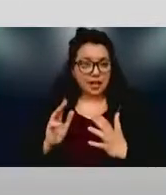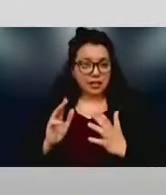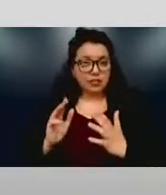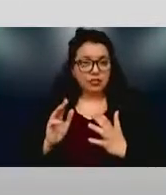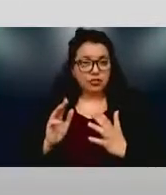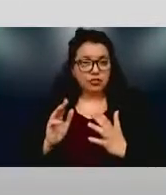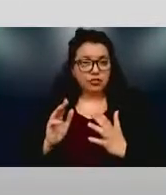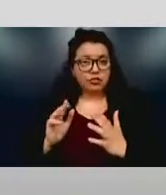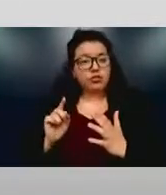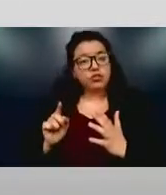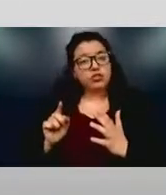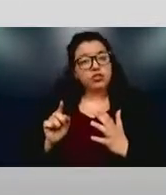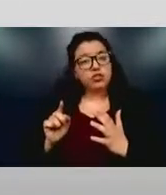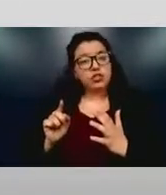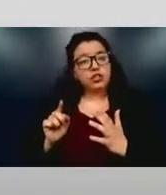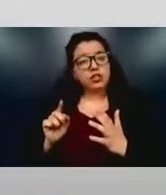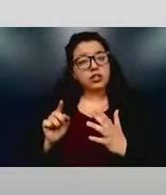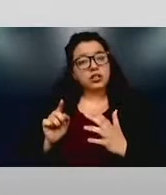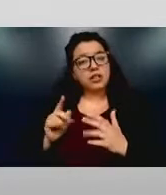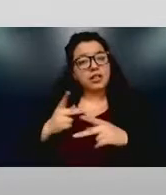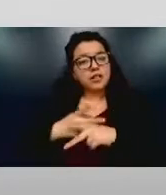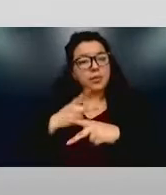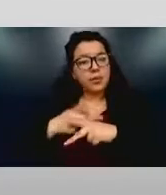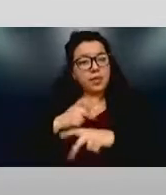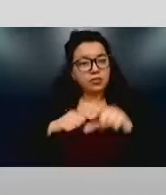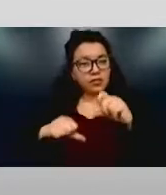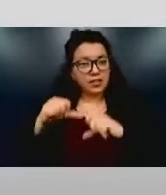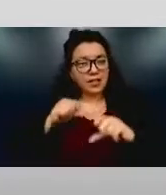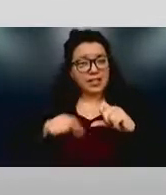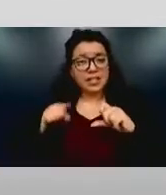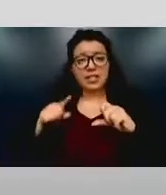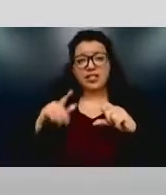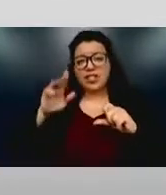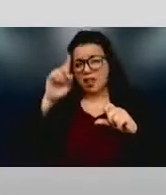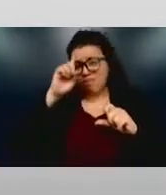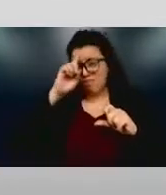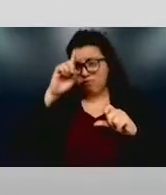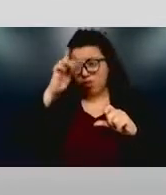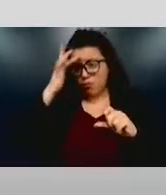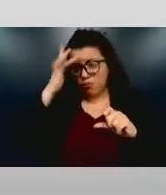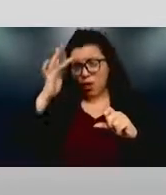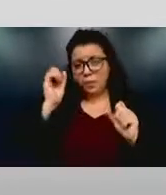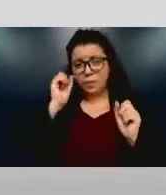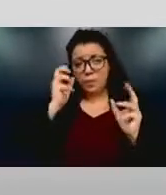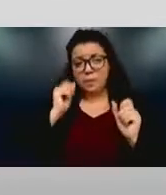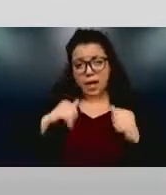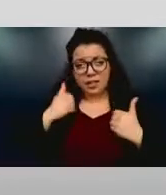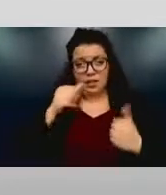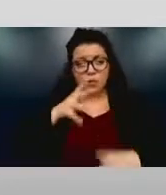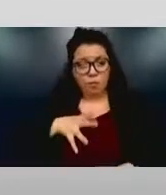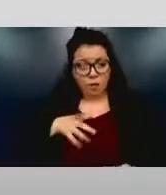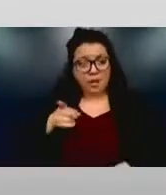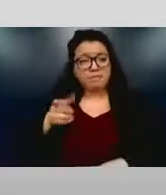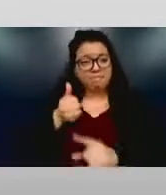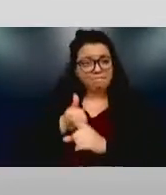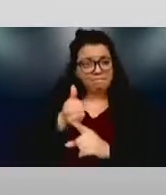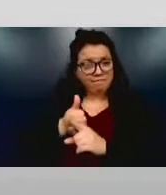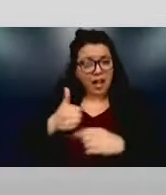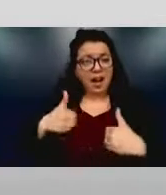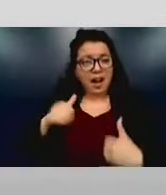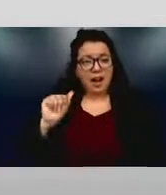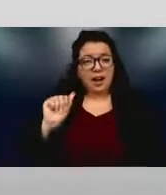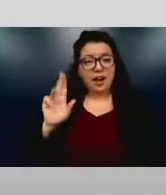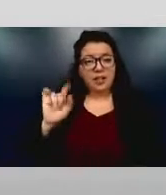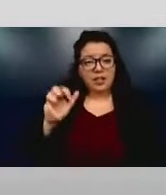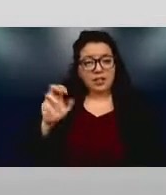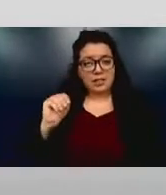science, but she was. And she was a marvelous young woman, and she had autism. And we started, I connected, we